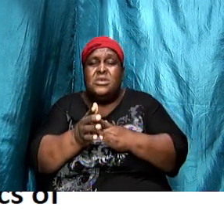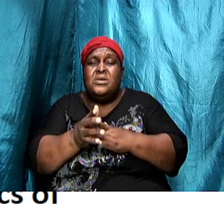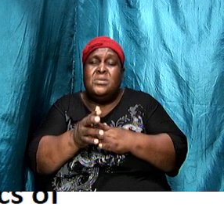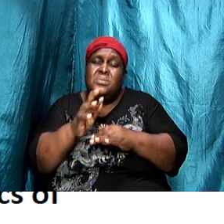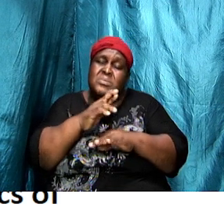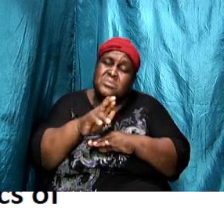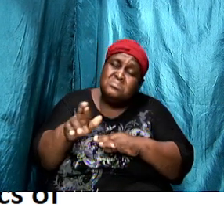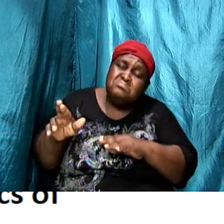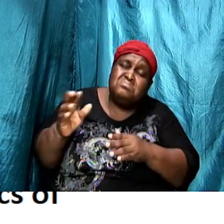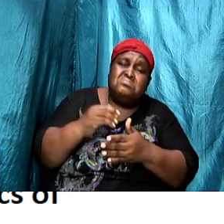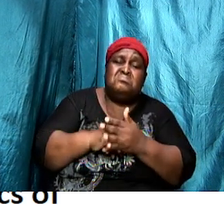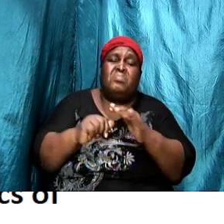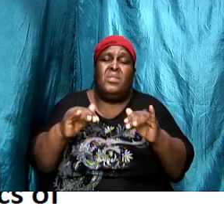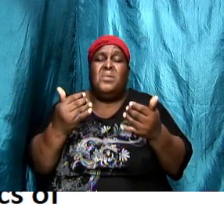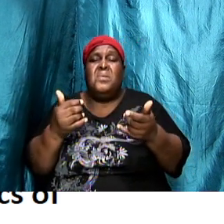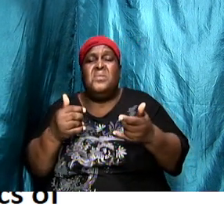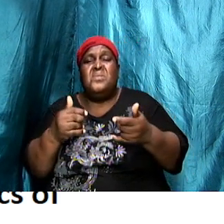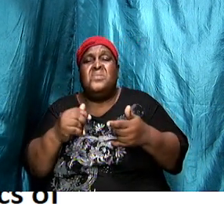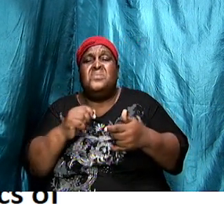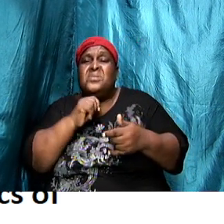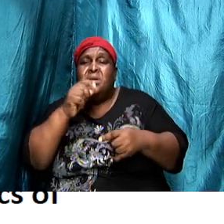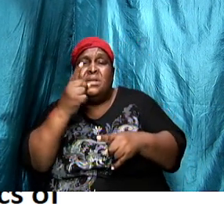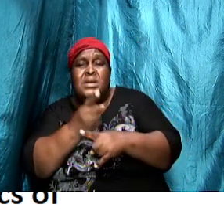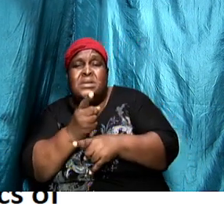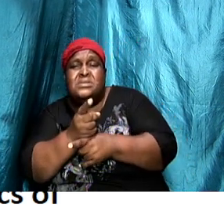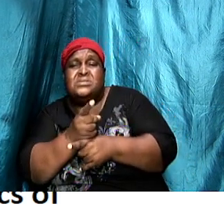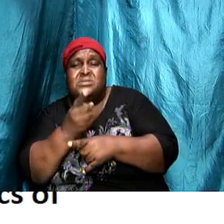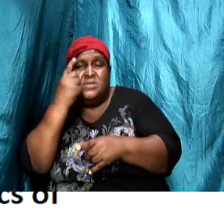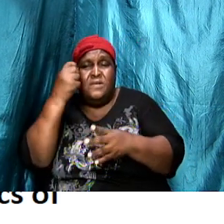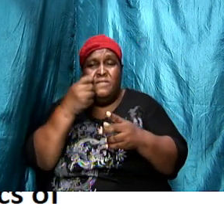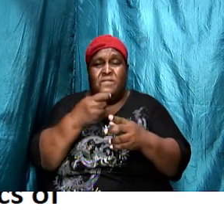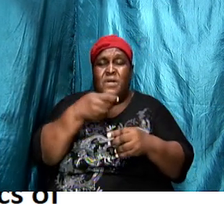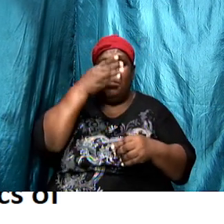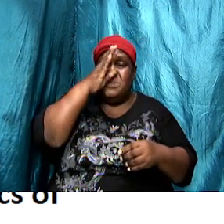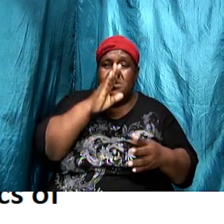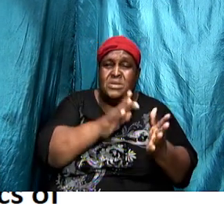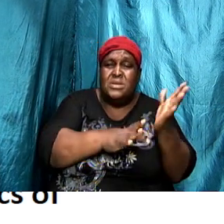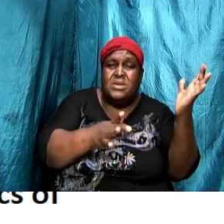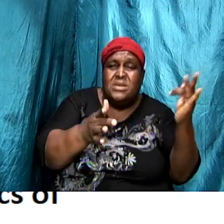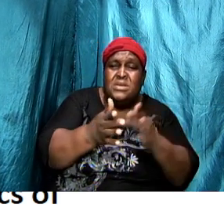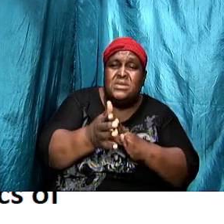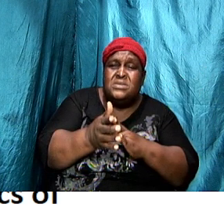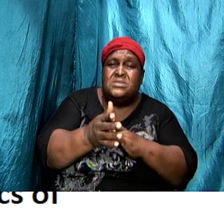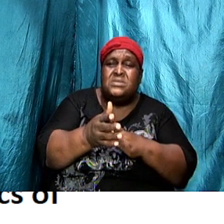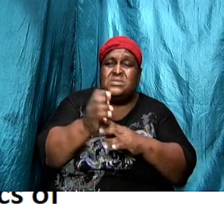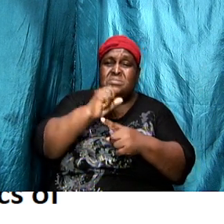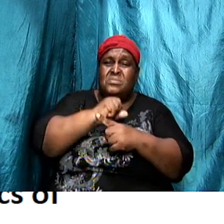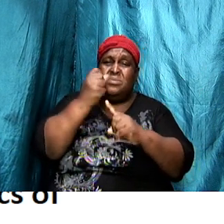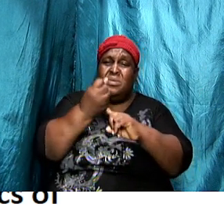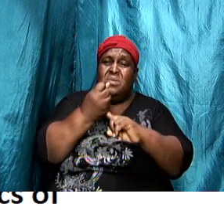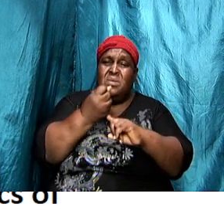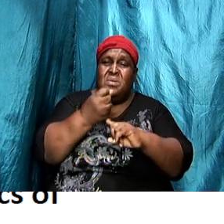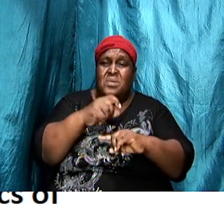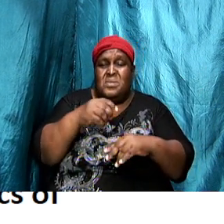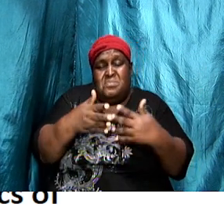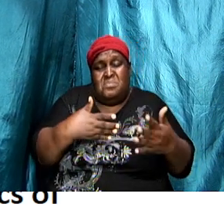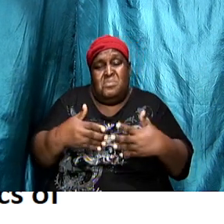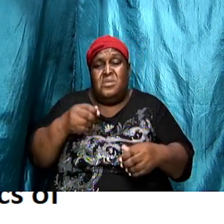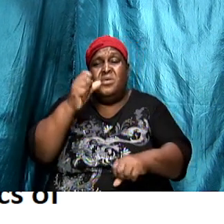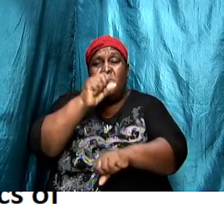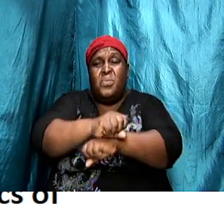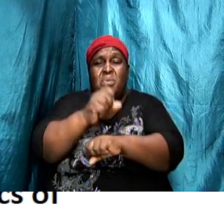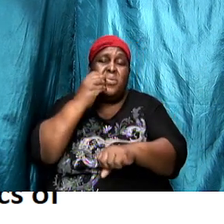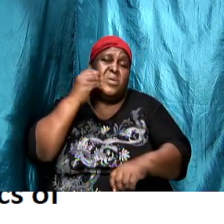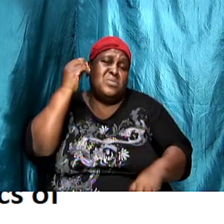and your somehow not getting an answer from him as it relates to your situation whether at work or at home or